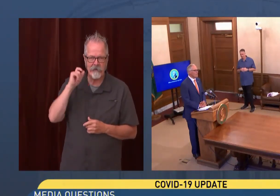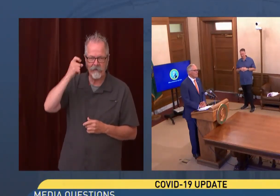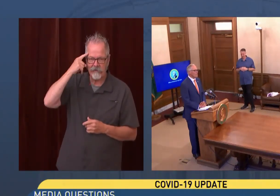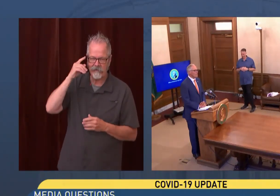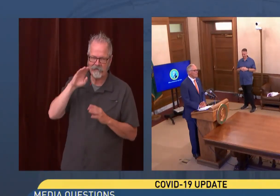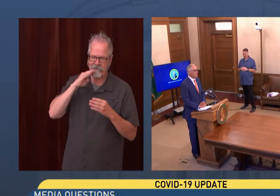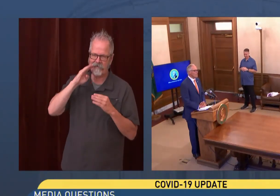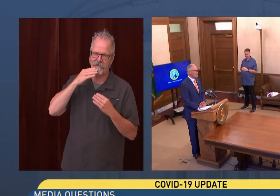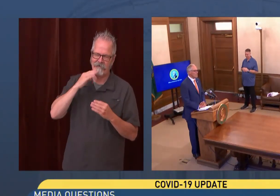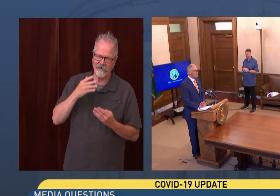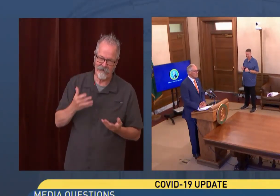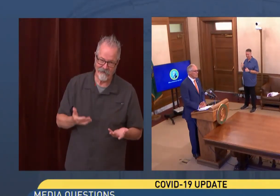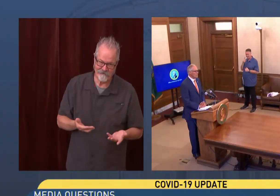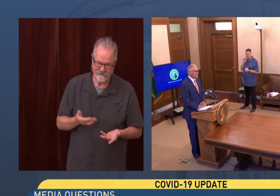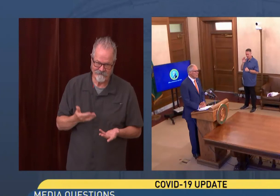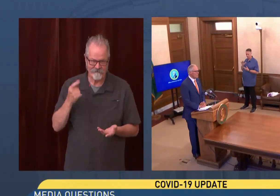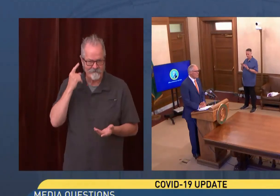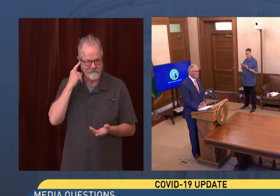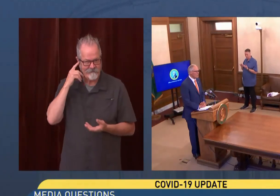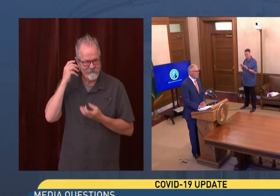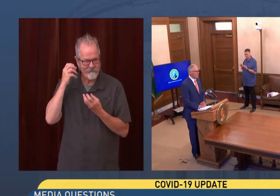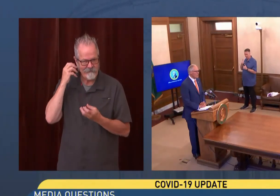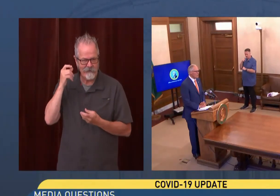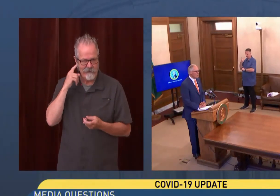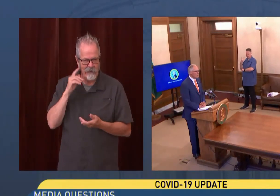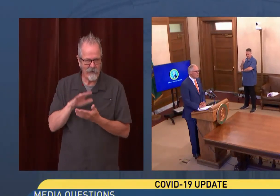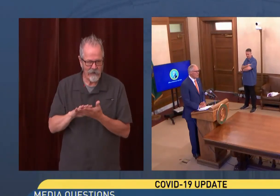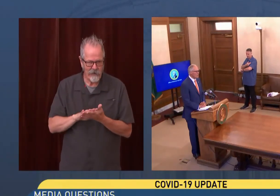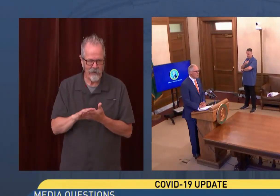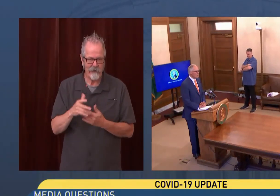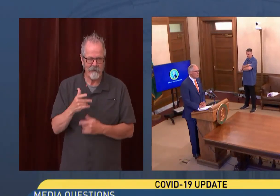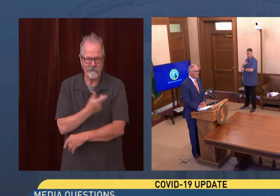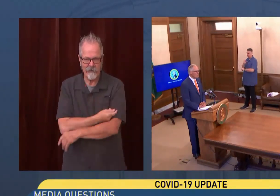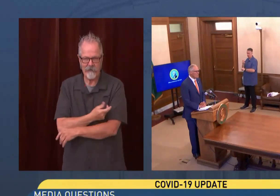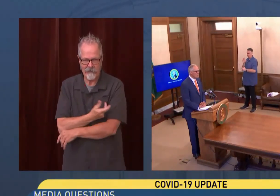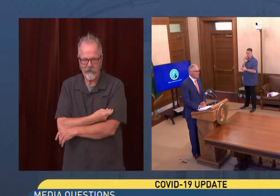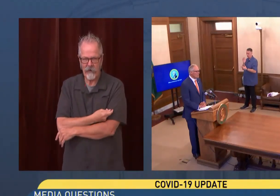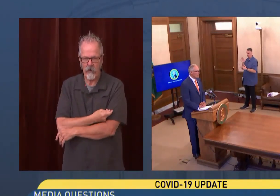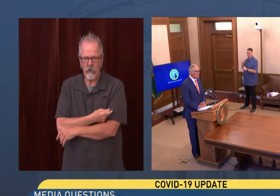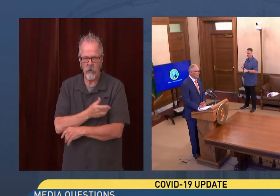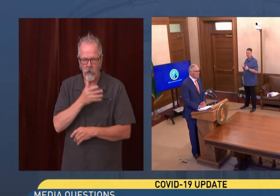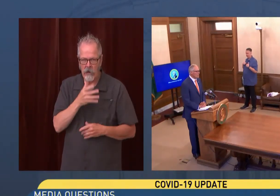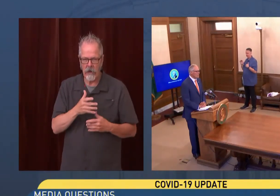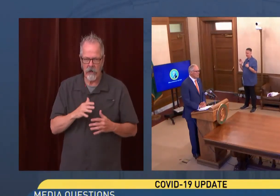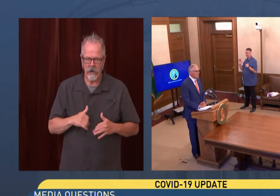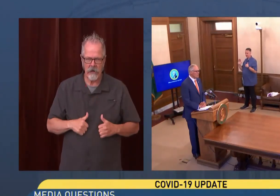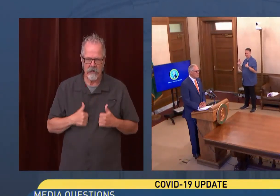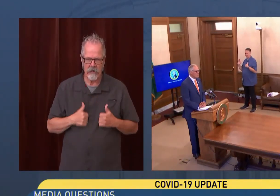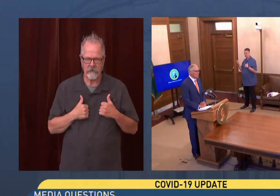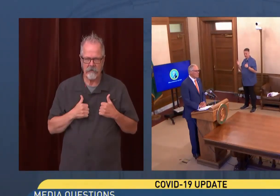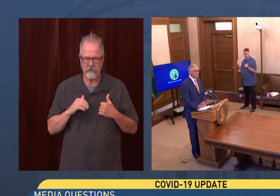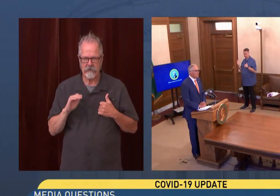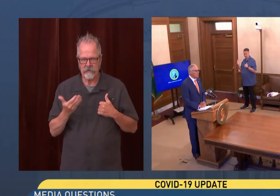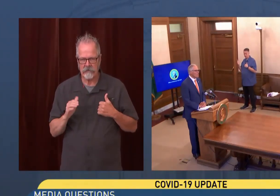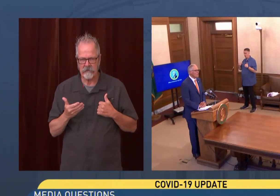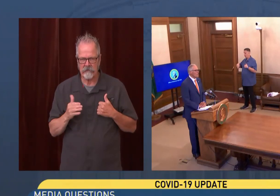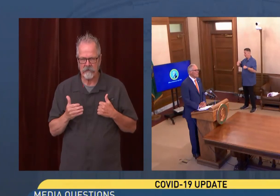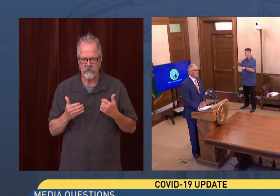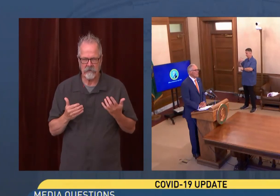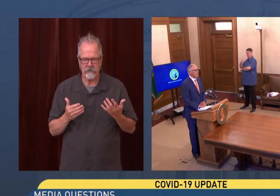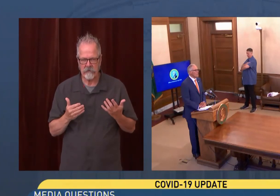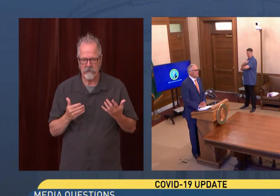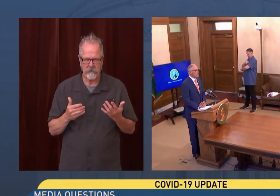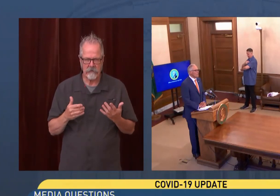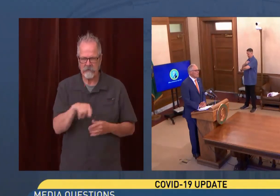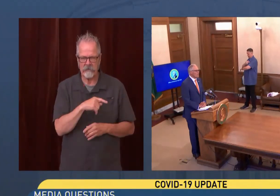restrictions, vaccinated people, or vaccinated people would be alive. It just seems like the unvaccinated people are